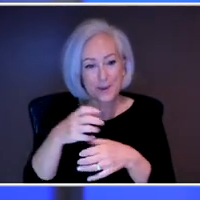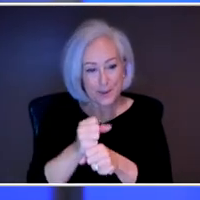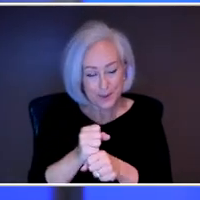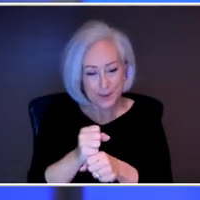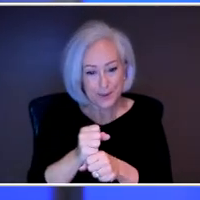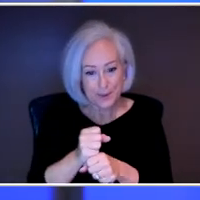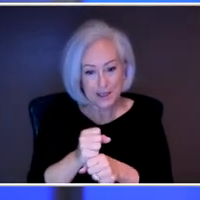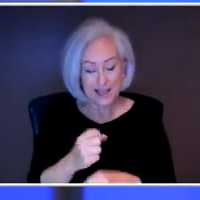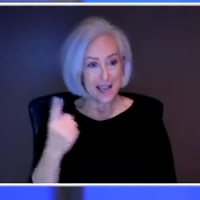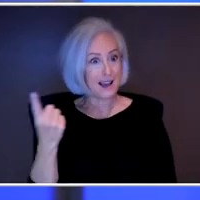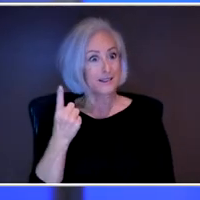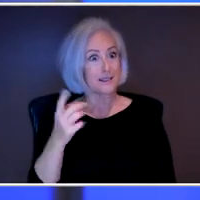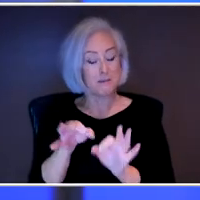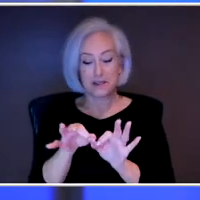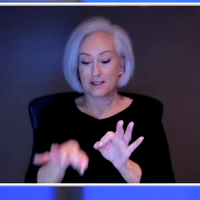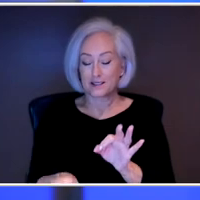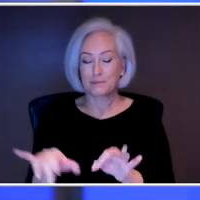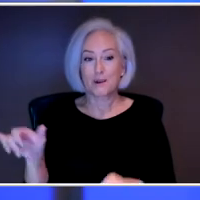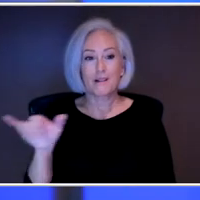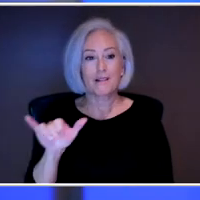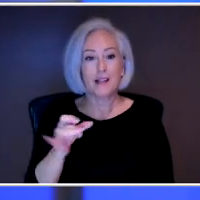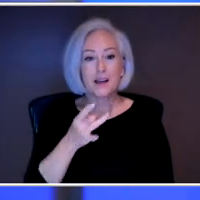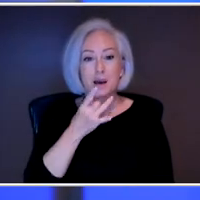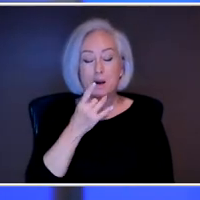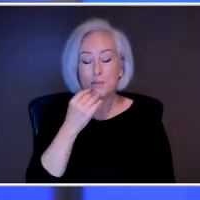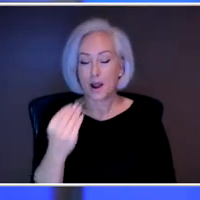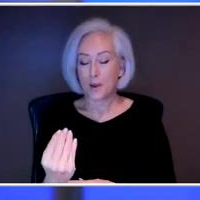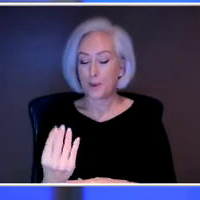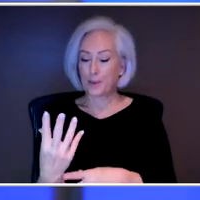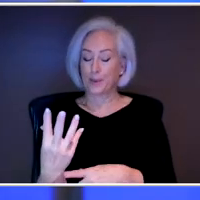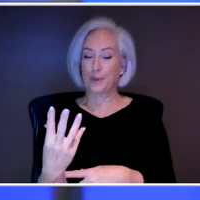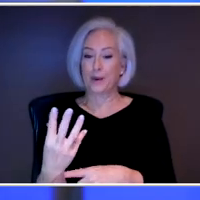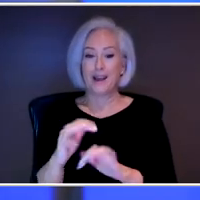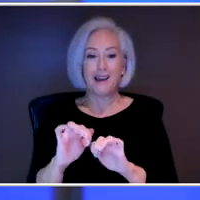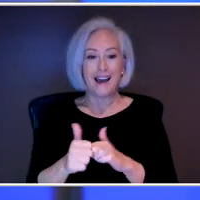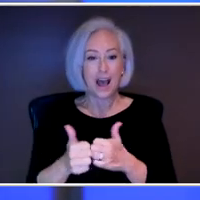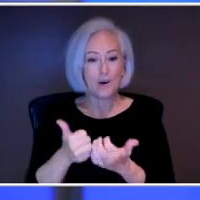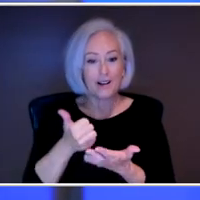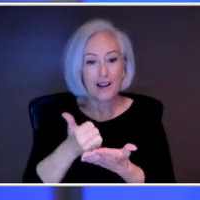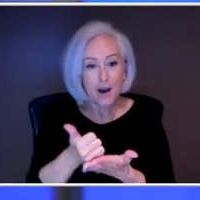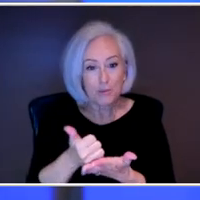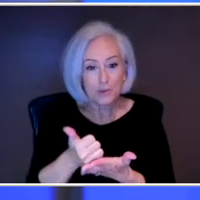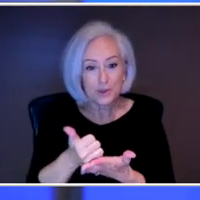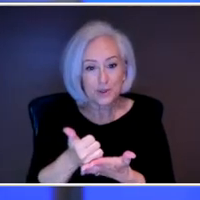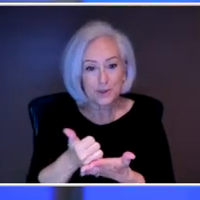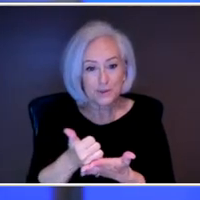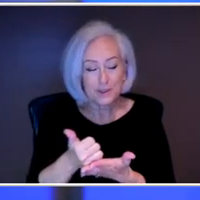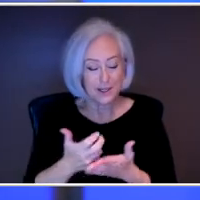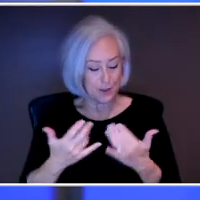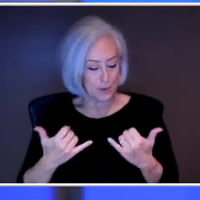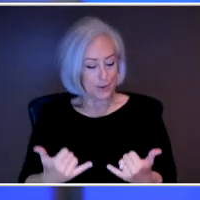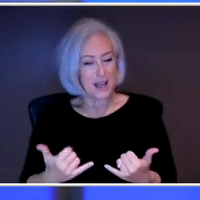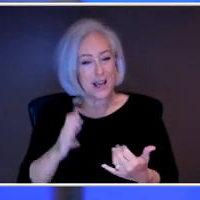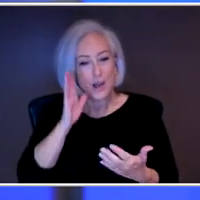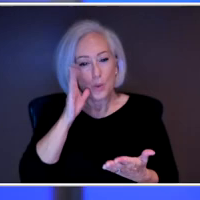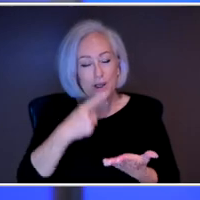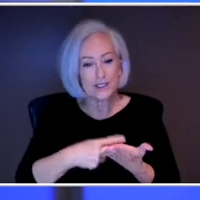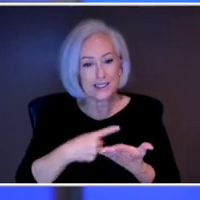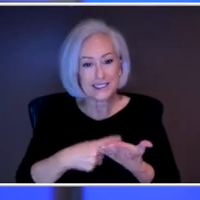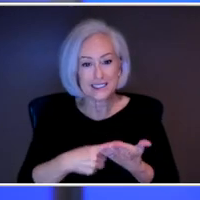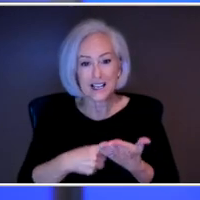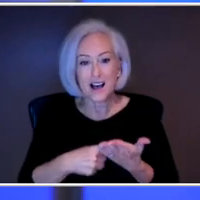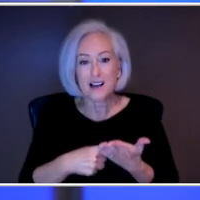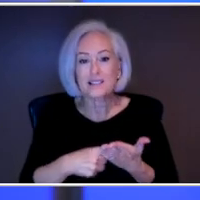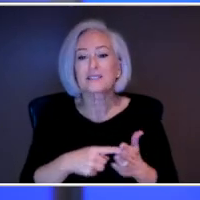can actually help. We also want to let you know that today's discussion will include the topic of suicide, including new data showing a